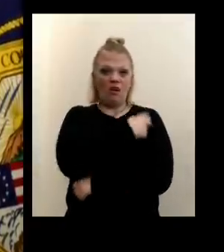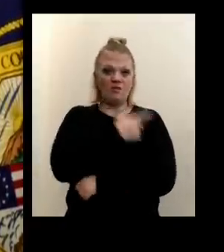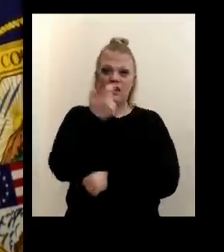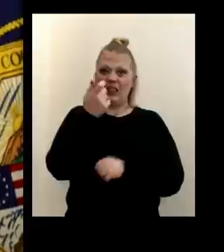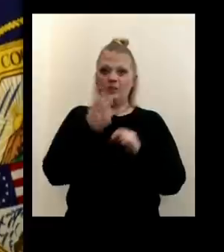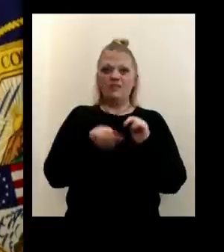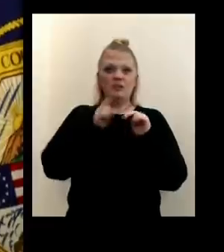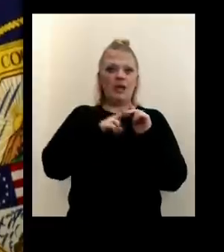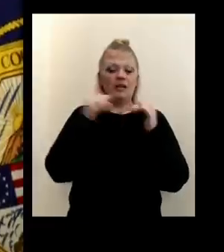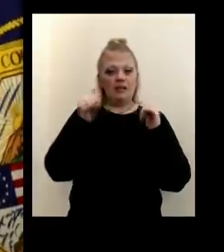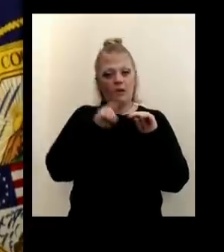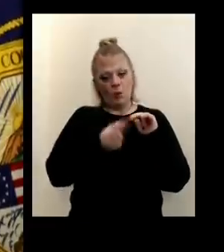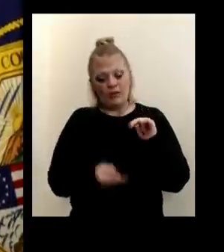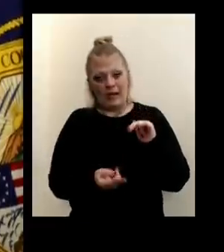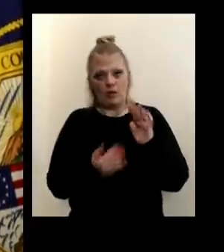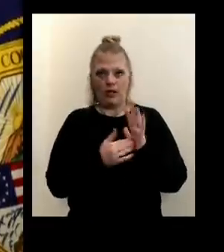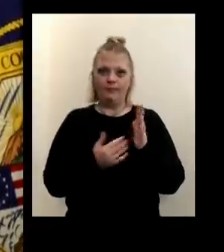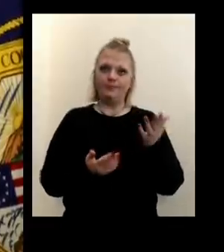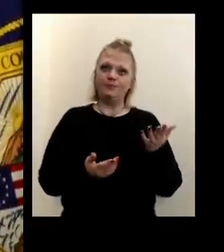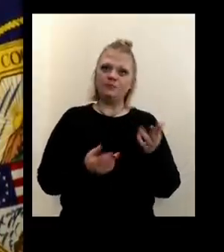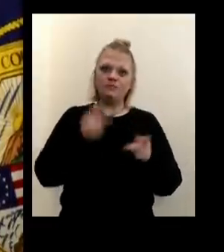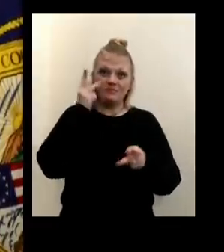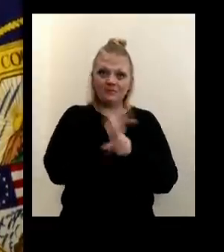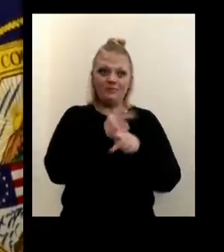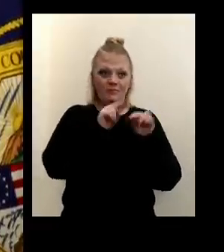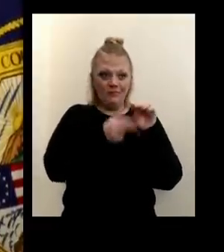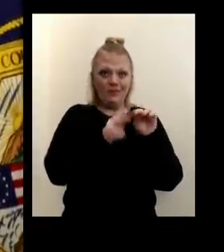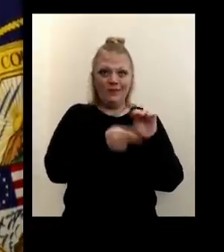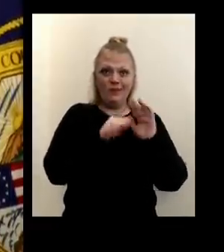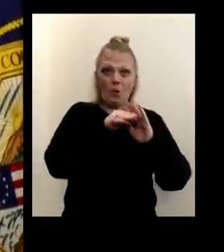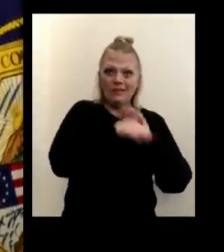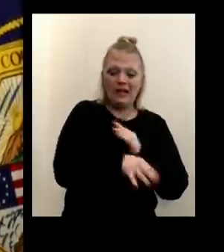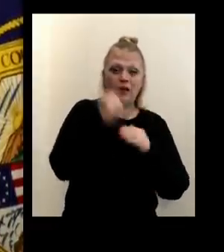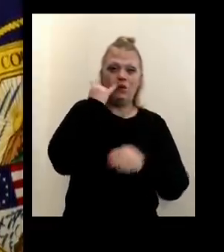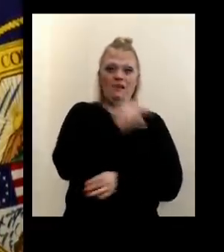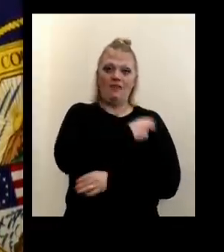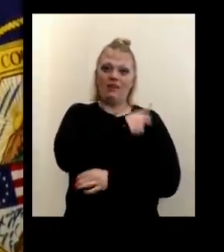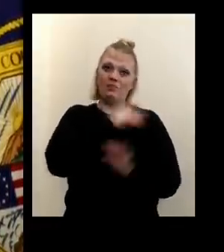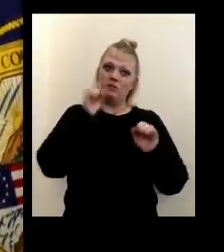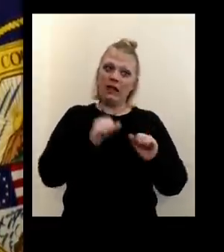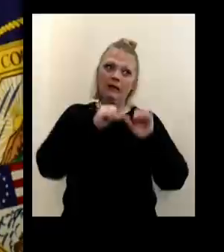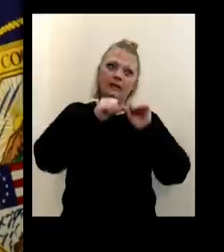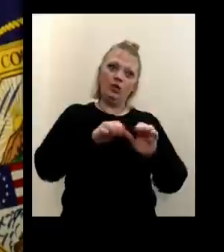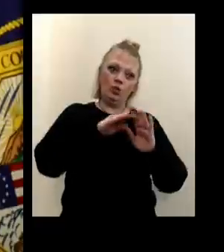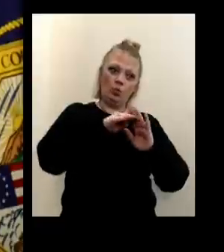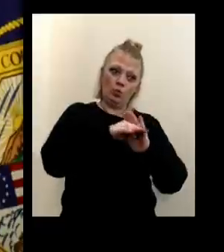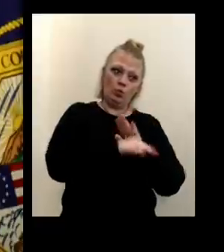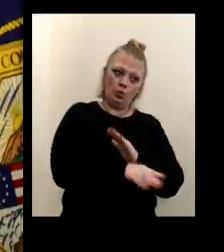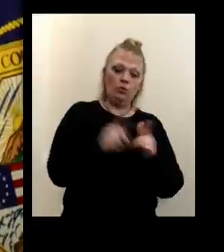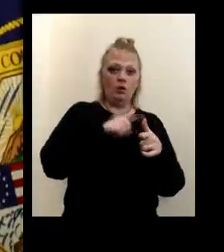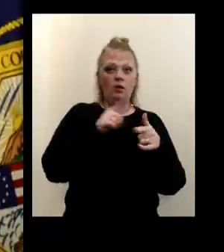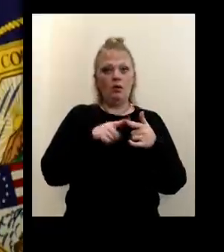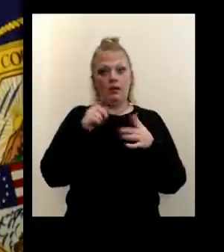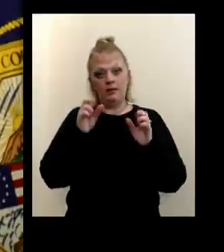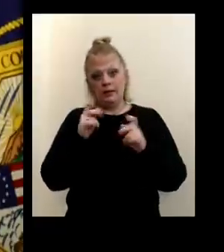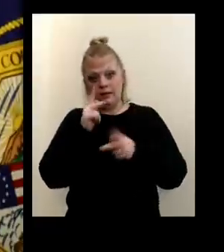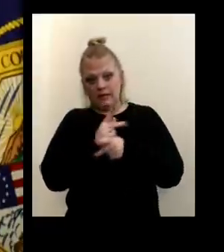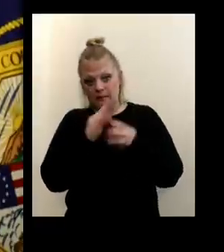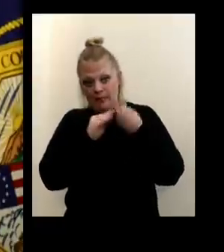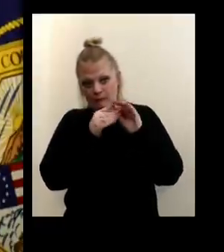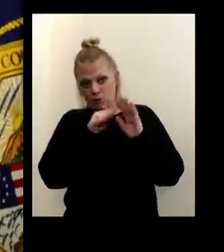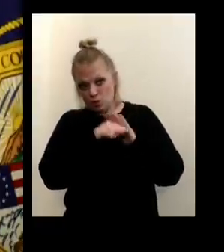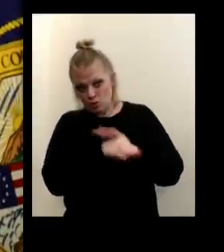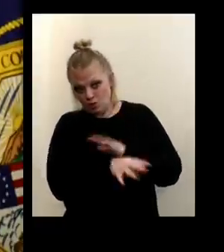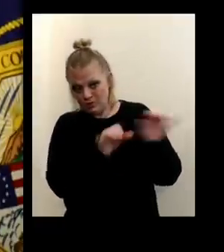bit of a spike. Now they're going down again. Let's keep it on that trend. If we can keep the hospitalizations going down and we can keep the numbers of new cases